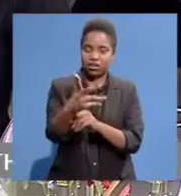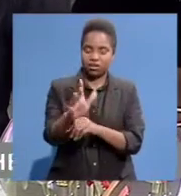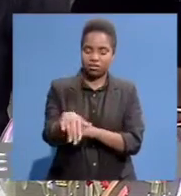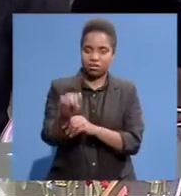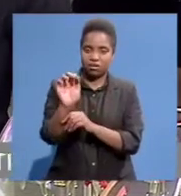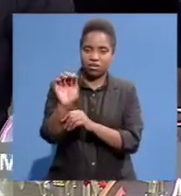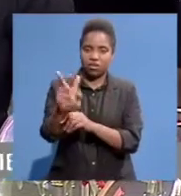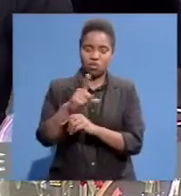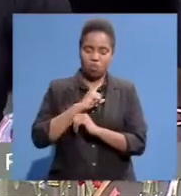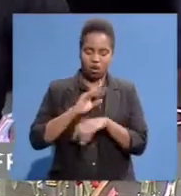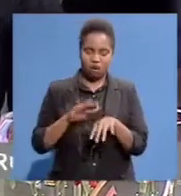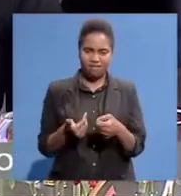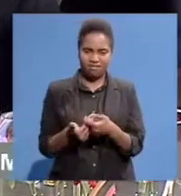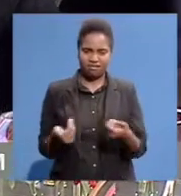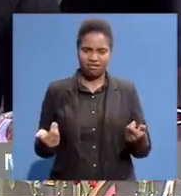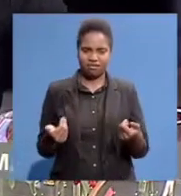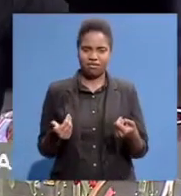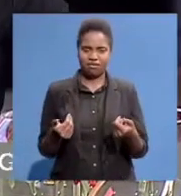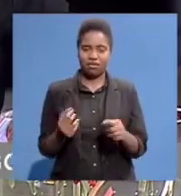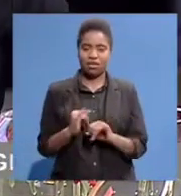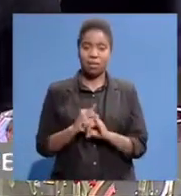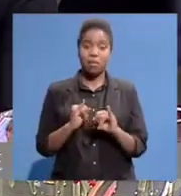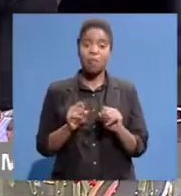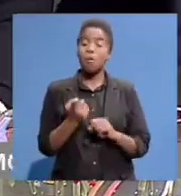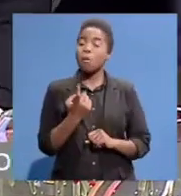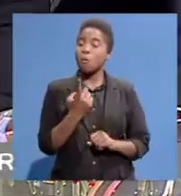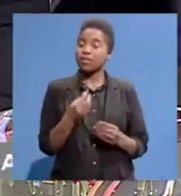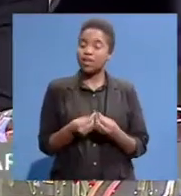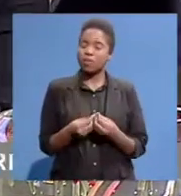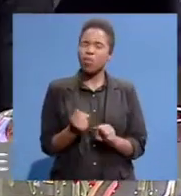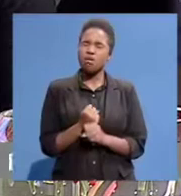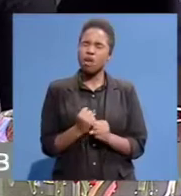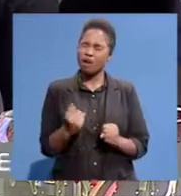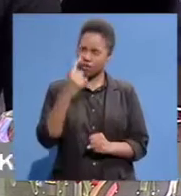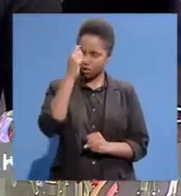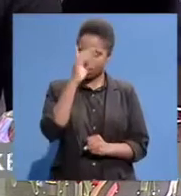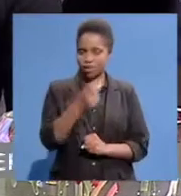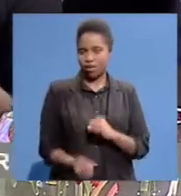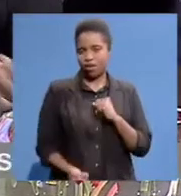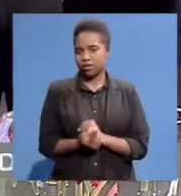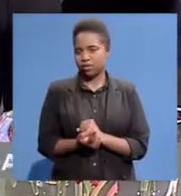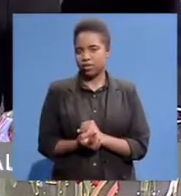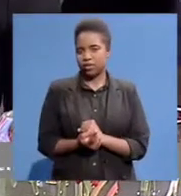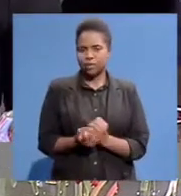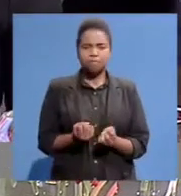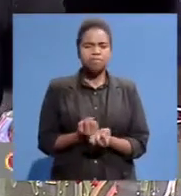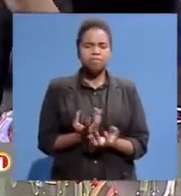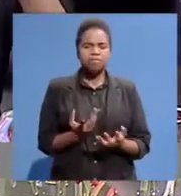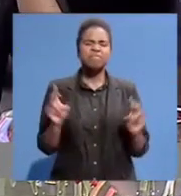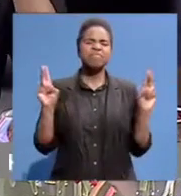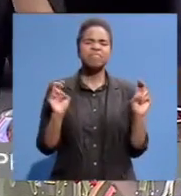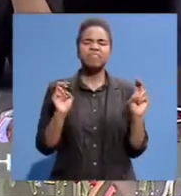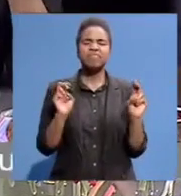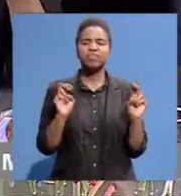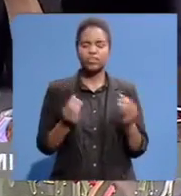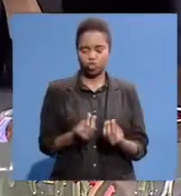imposed On our country But I think The one that we Didn't see coming And I think Something that we Will never understand And a lot of The born frees Can't even